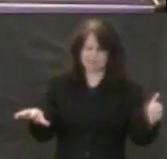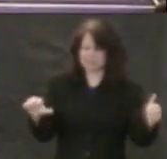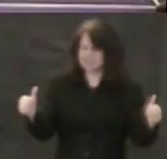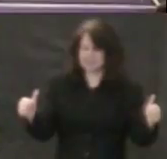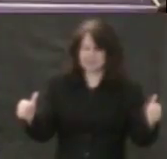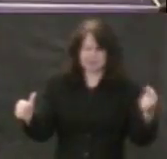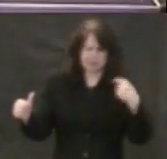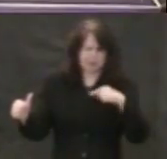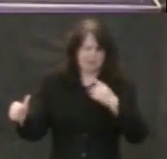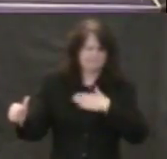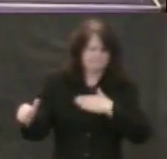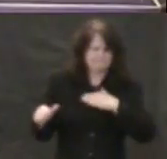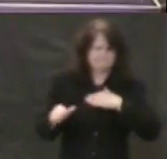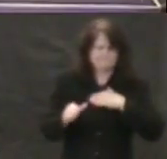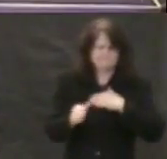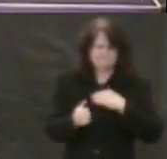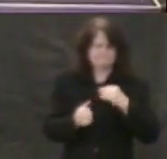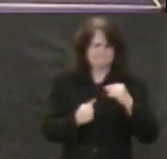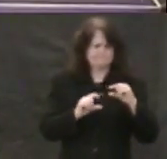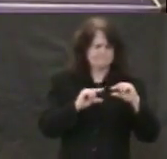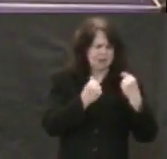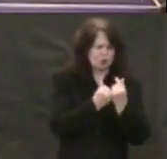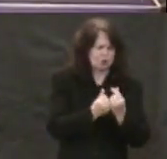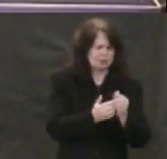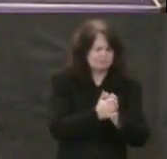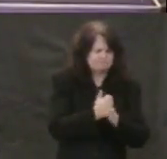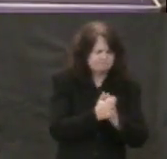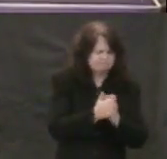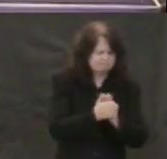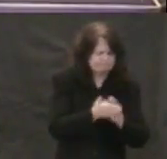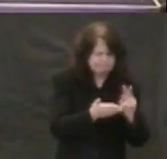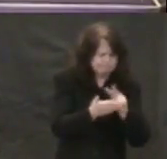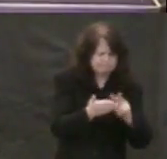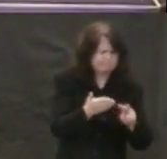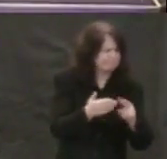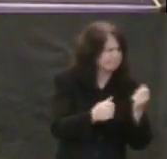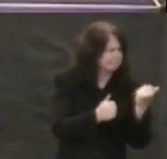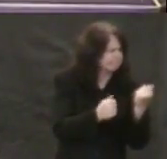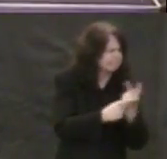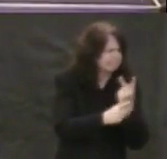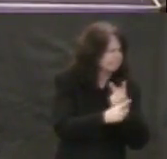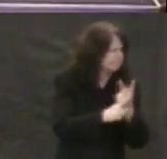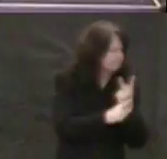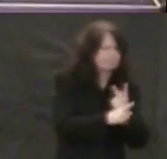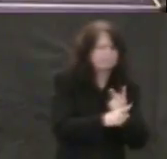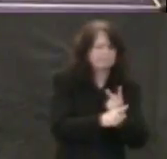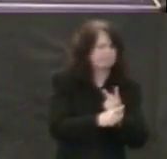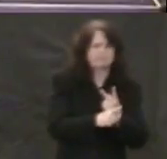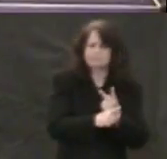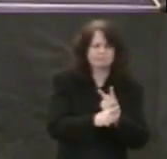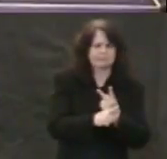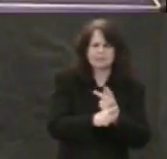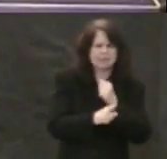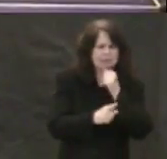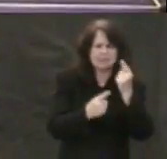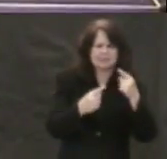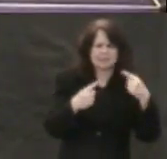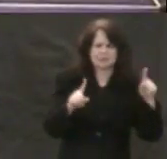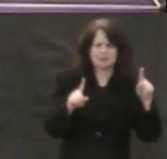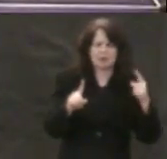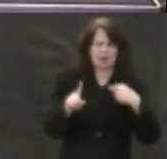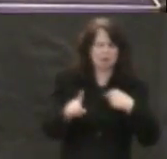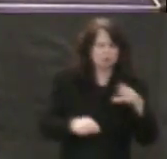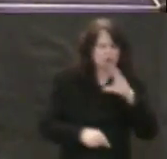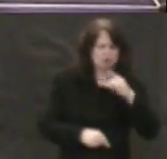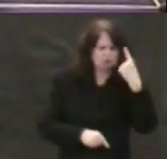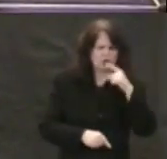unturned, and yet we weren't making the best progress in the world. As I had been searching for clues, I